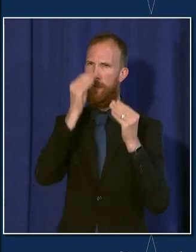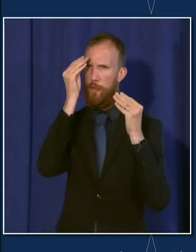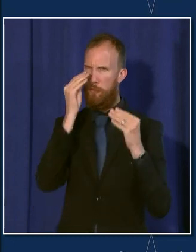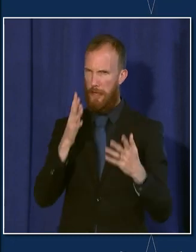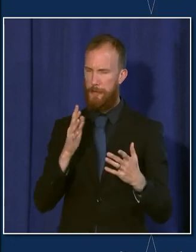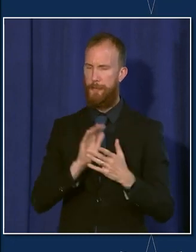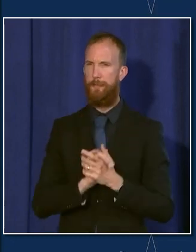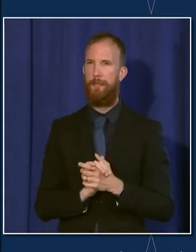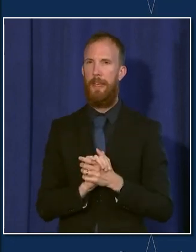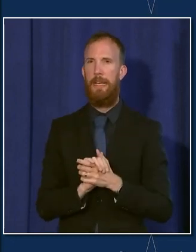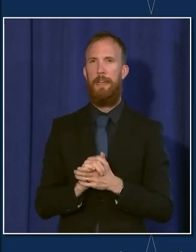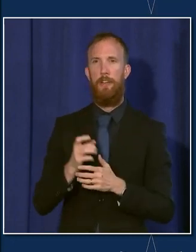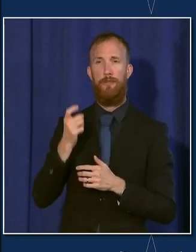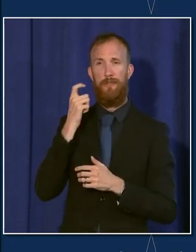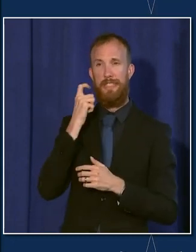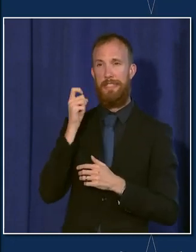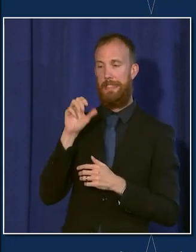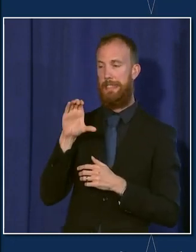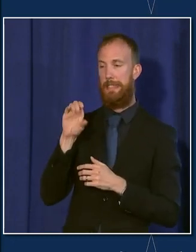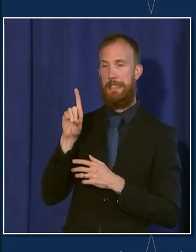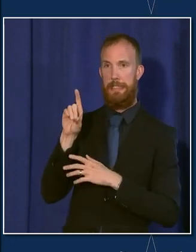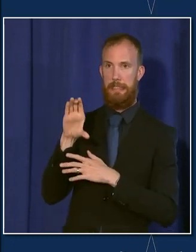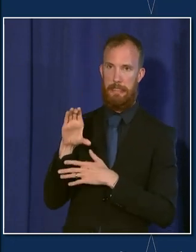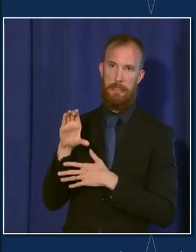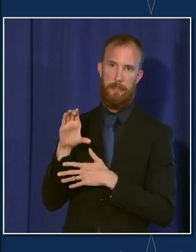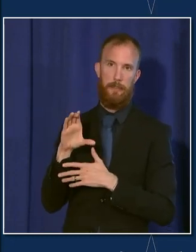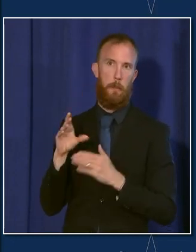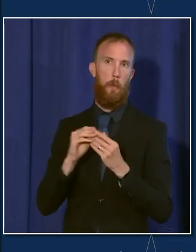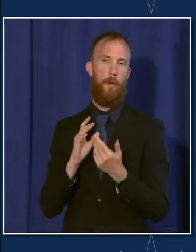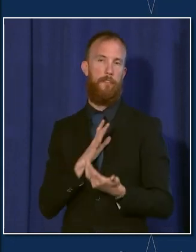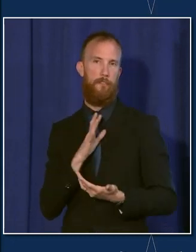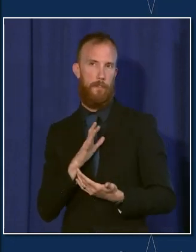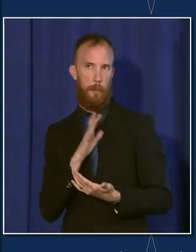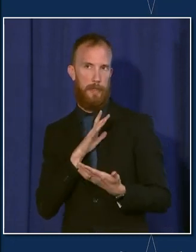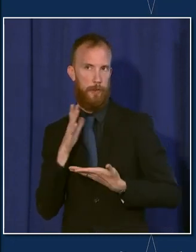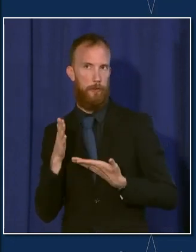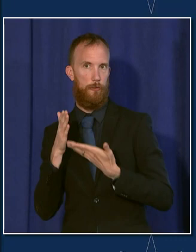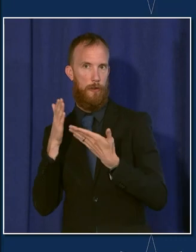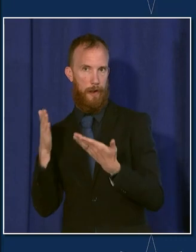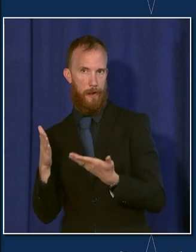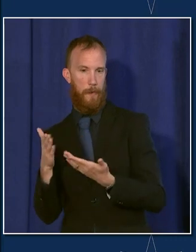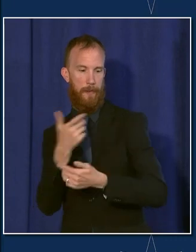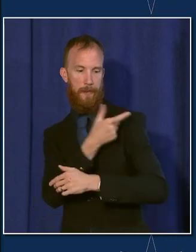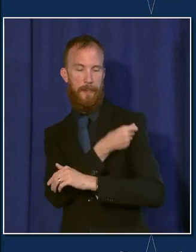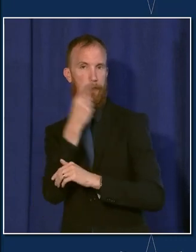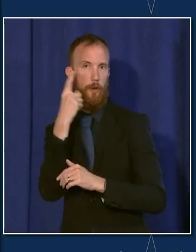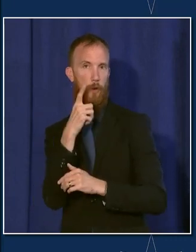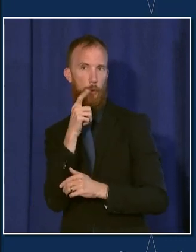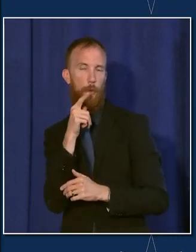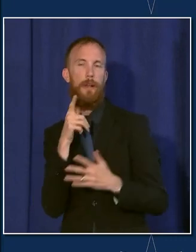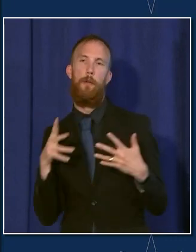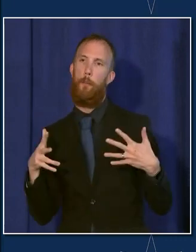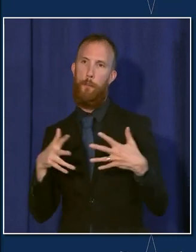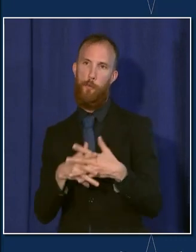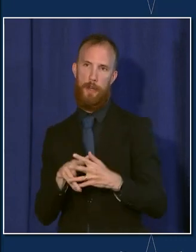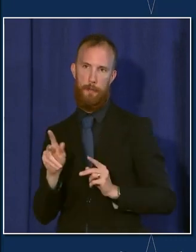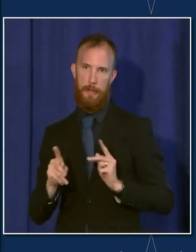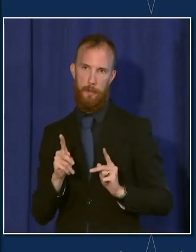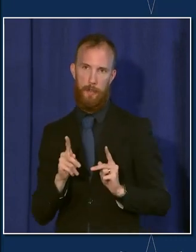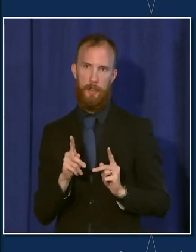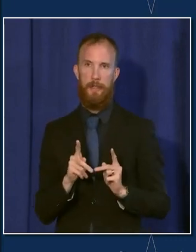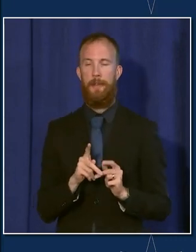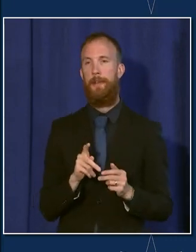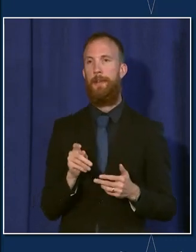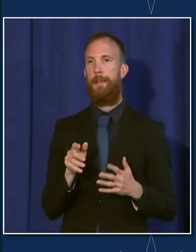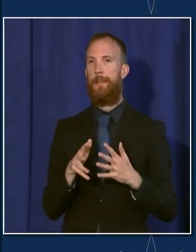week, the CDC has now more formally recommended vaccination for pregnant people. The American College of Obstetrics and